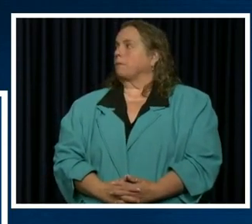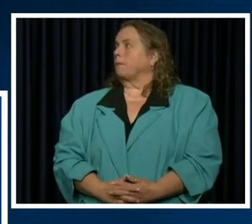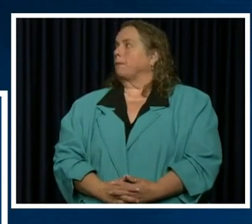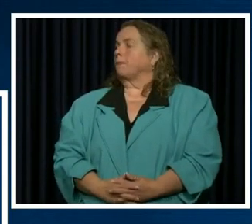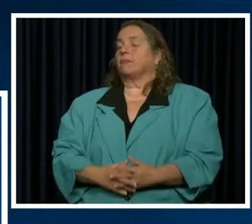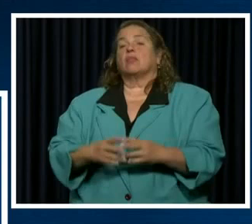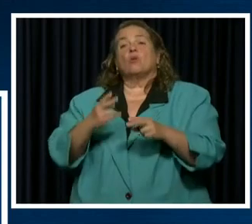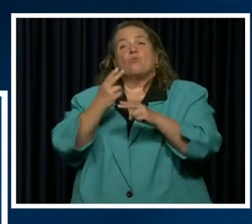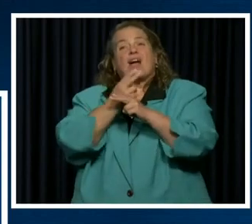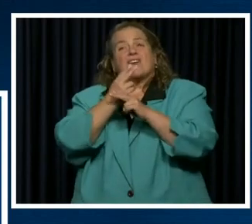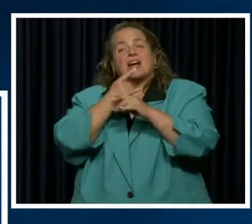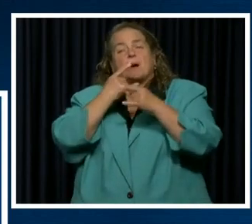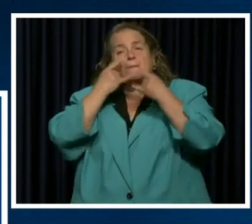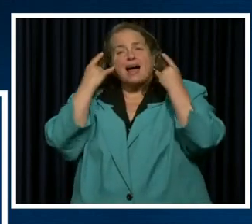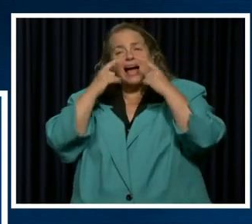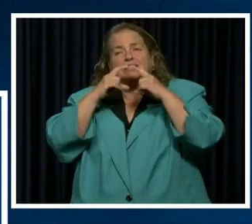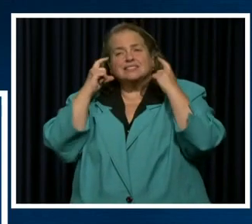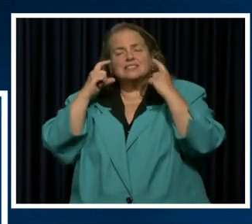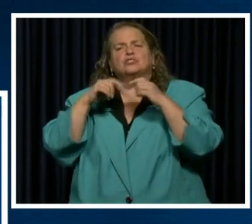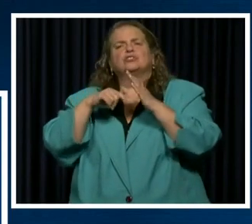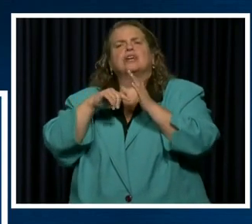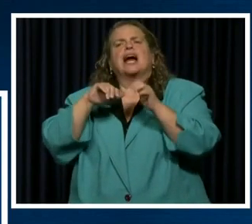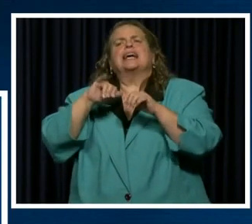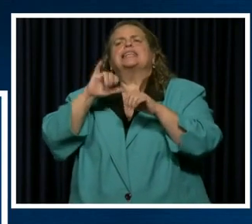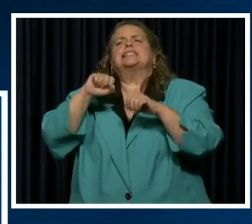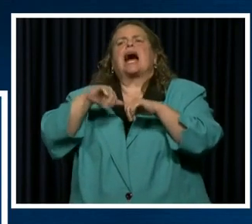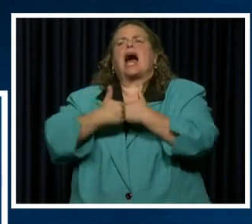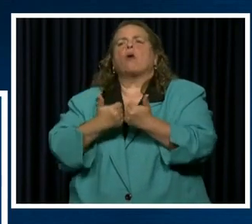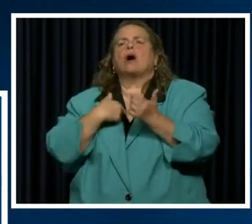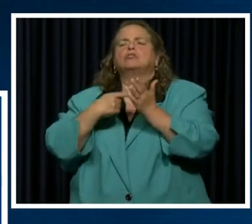Wearing a mask is how I show I love my neighbors.